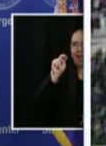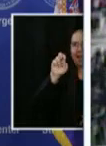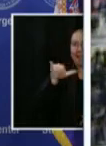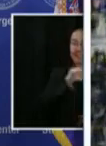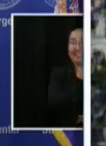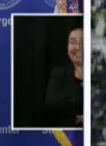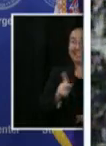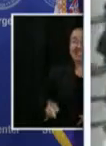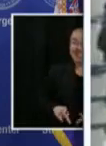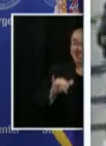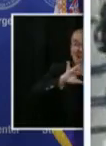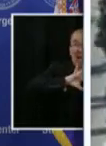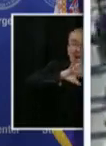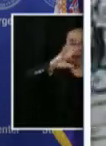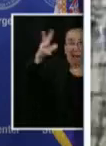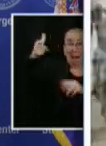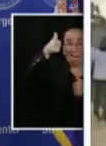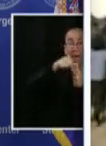injured,